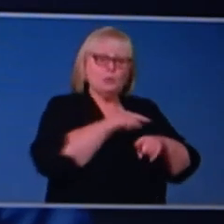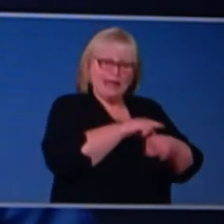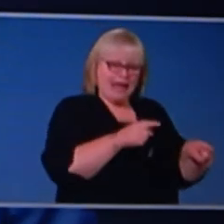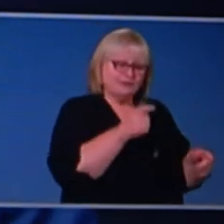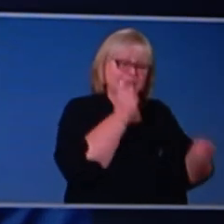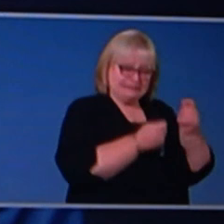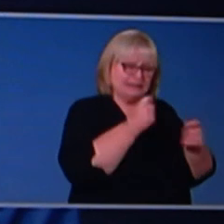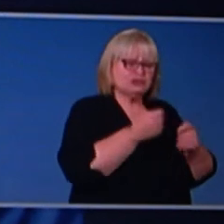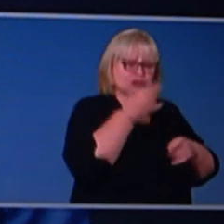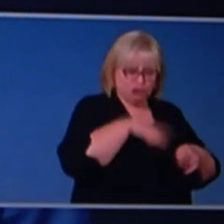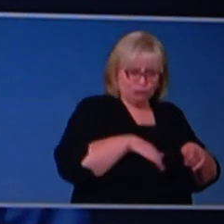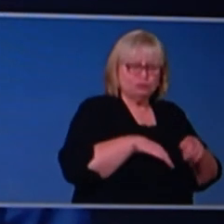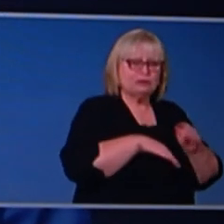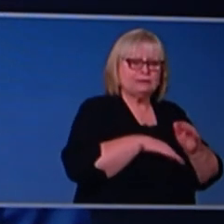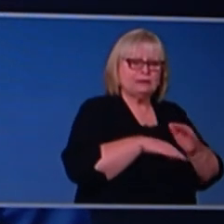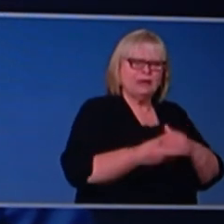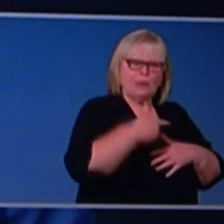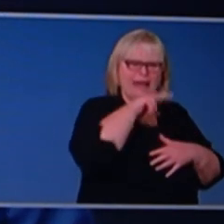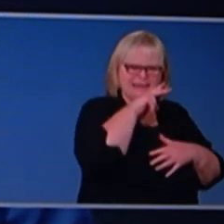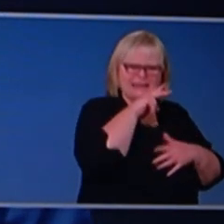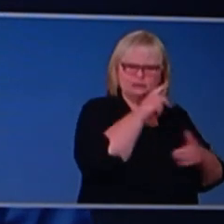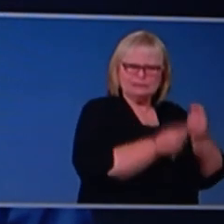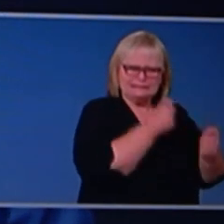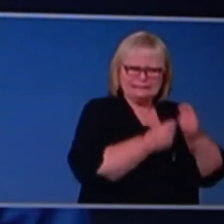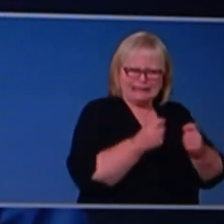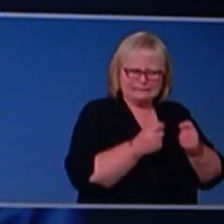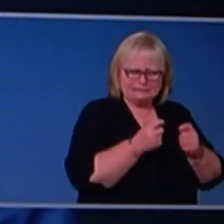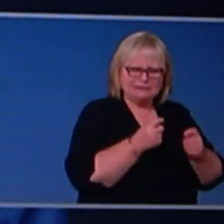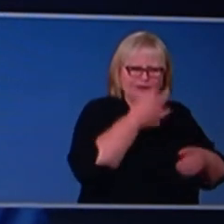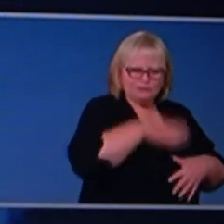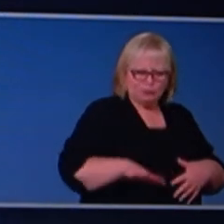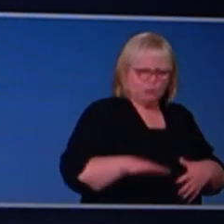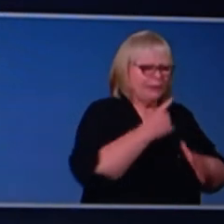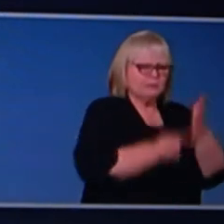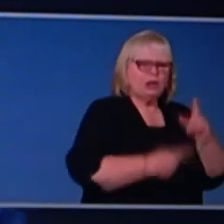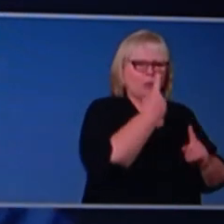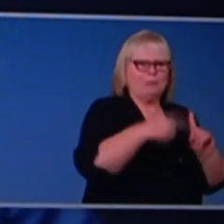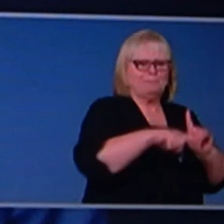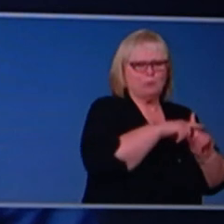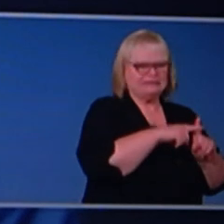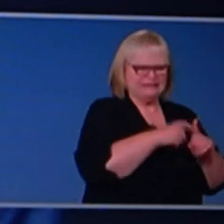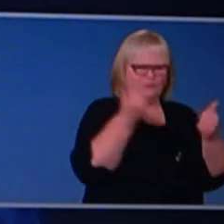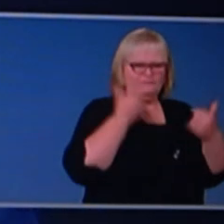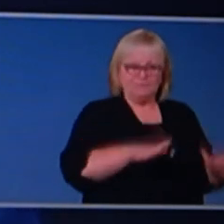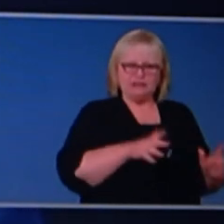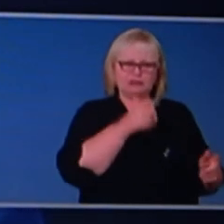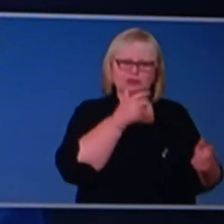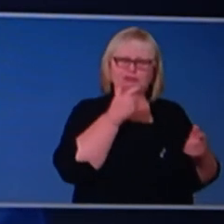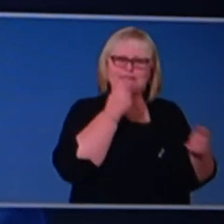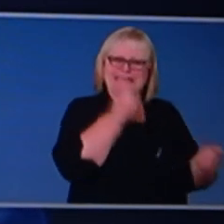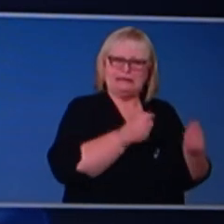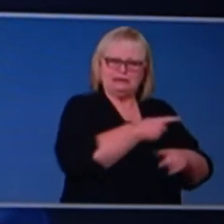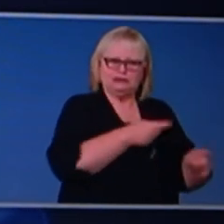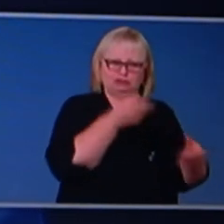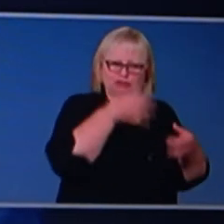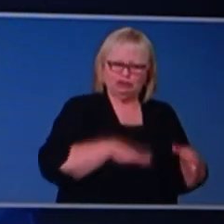outbreaks in New South Wales. Do you recall 800 of them are tested? And I think one was positive. So we've already done some testing of children. Um,